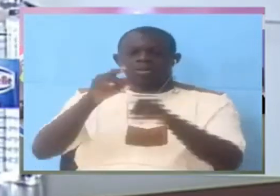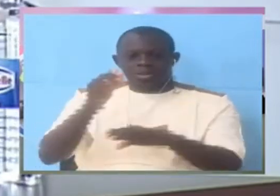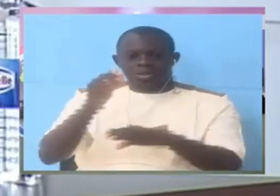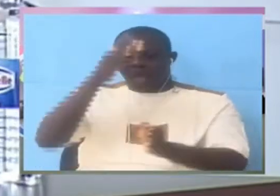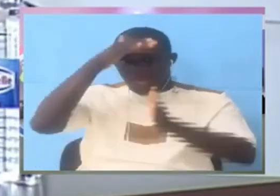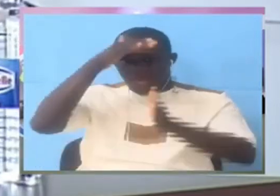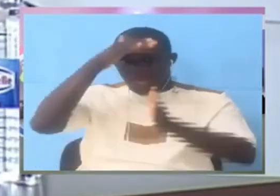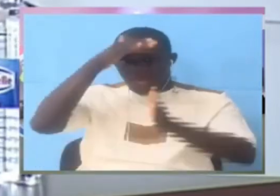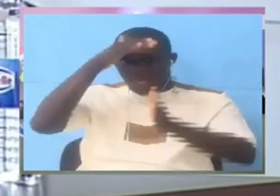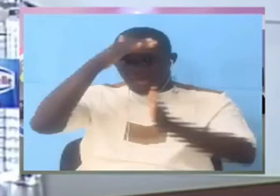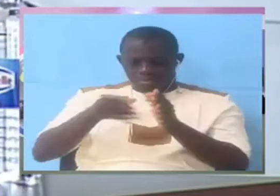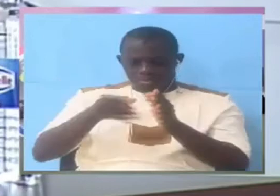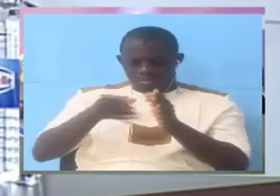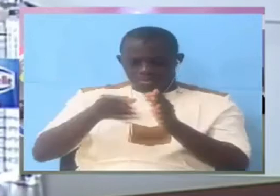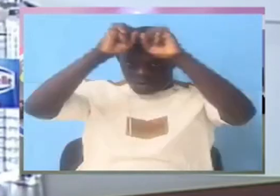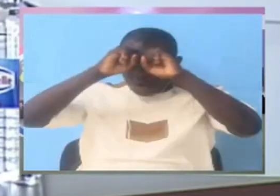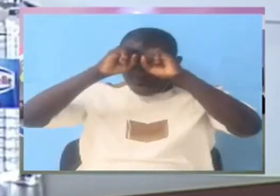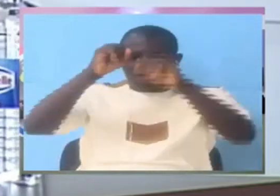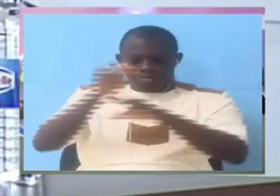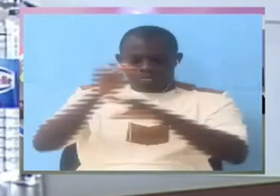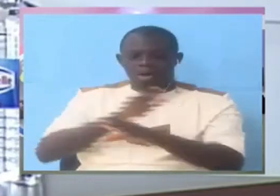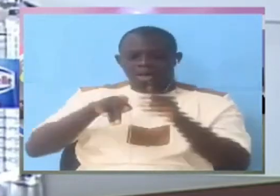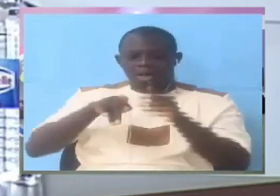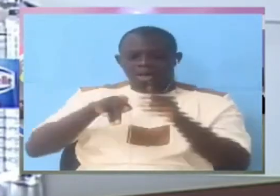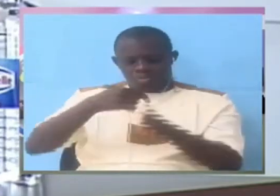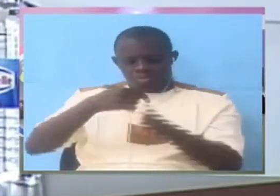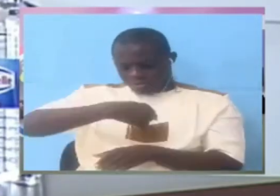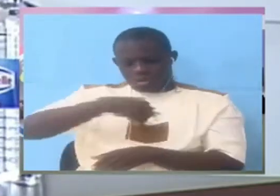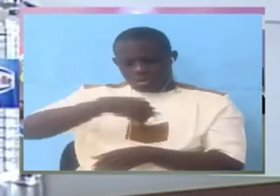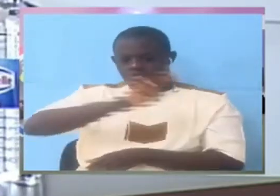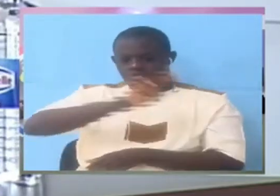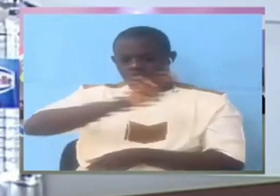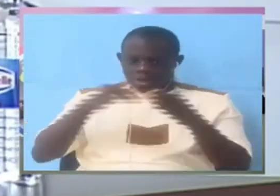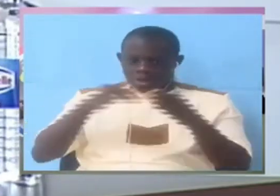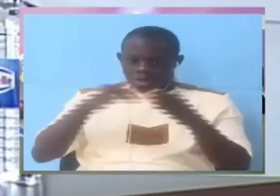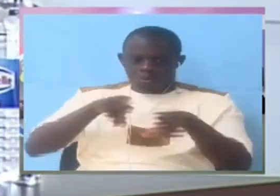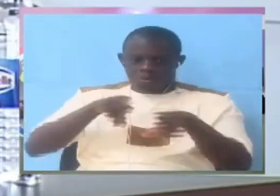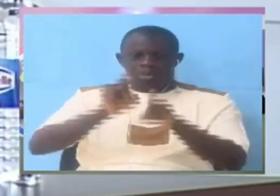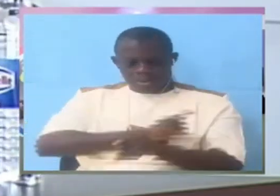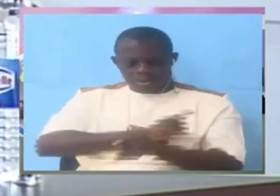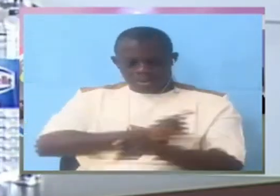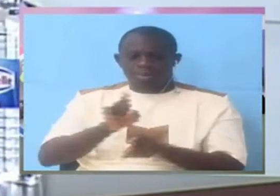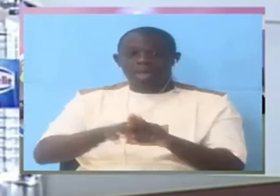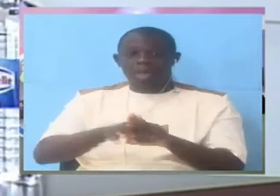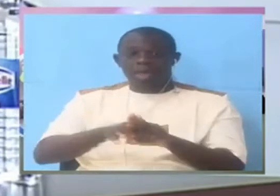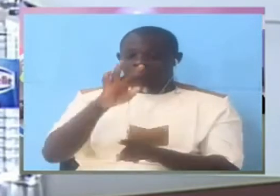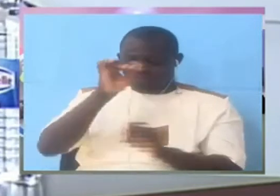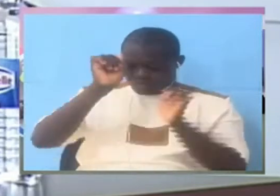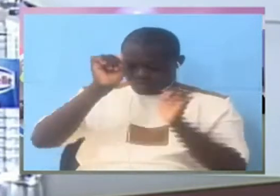mantra so jar masa kundai what more second today that when i have heard about this arresting i'm coming i